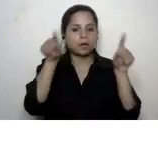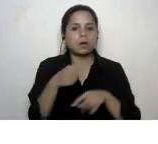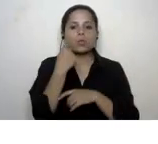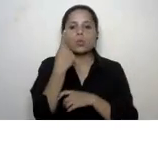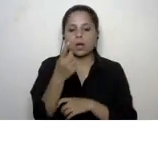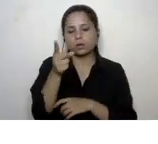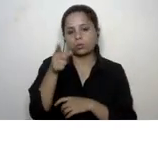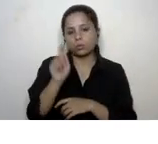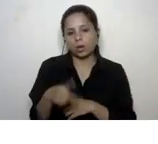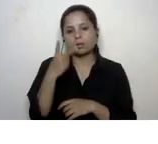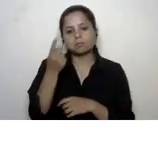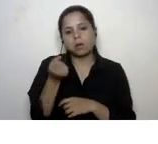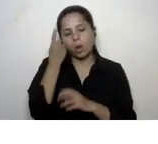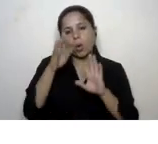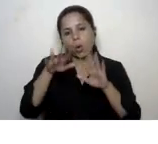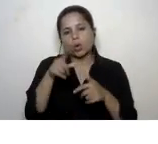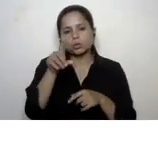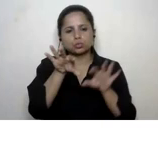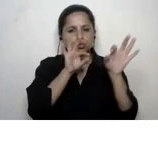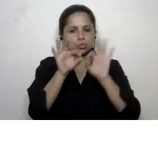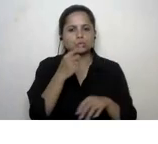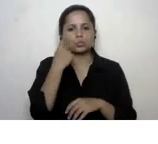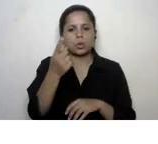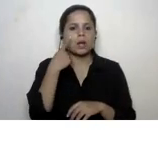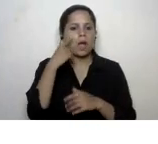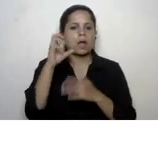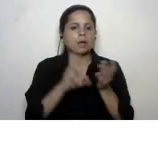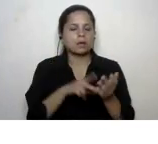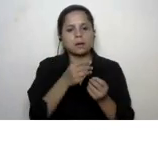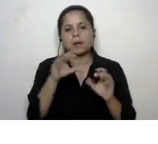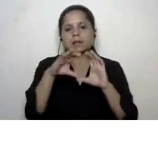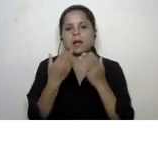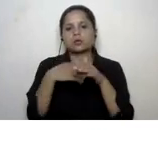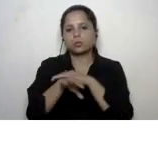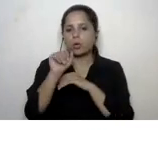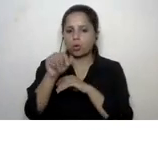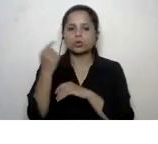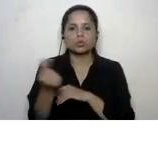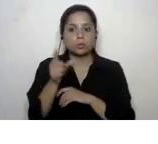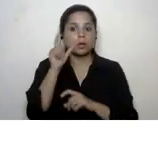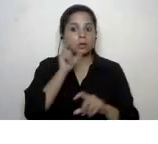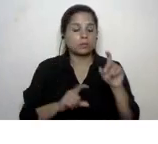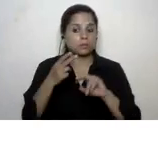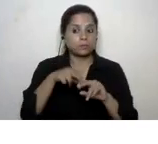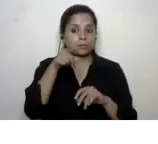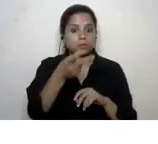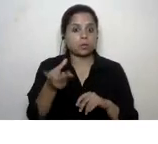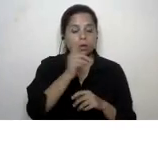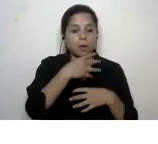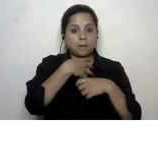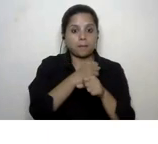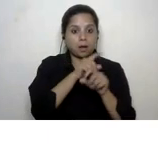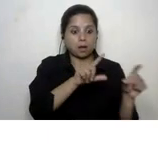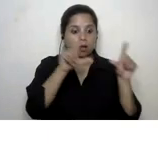or you could individually pick up these icons and use them in your classrooms a word of caution if you're reproducing this